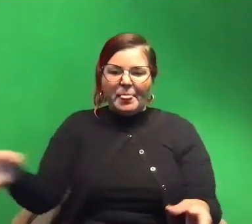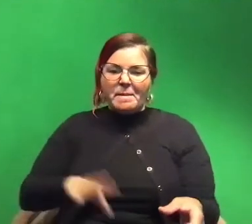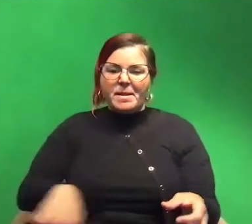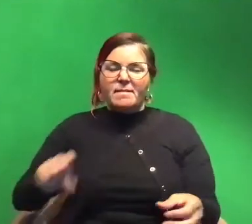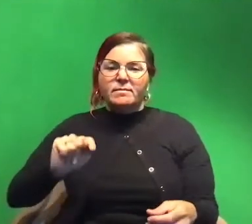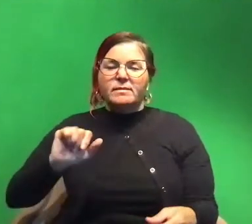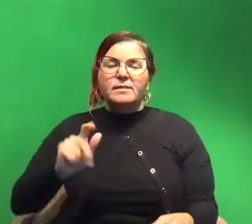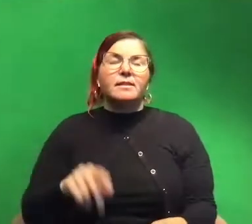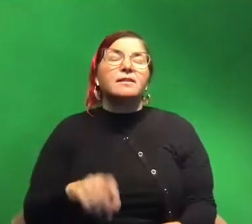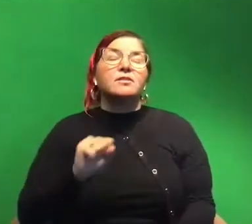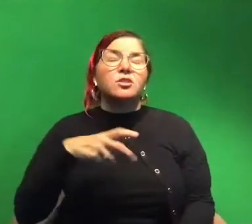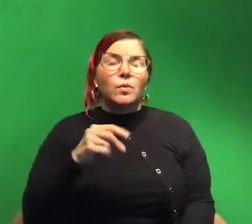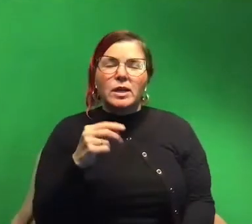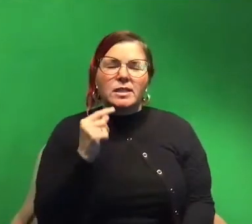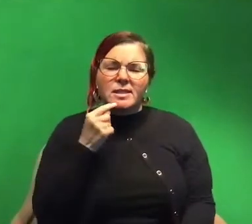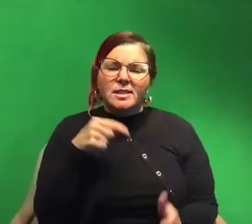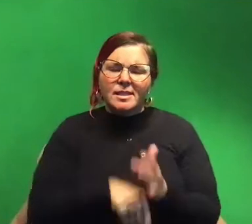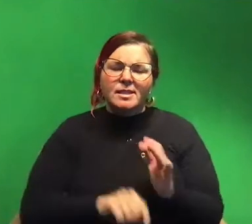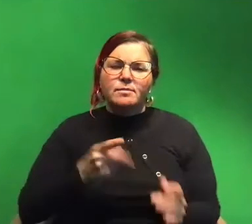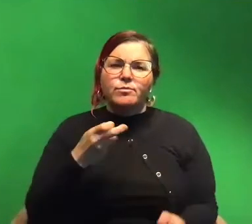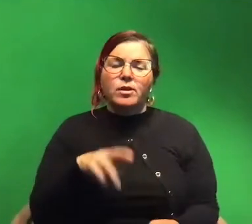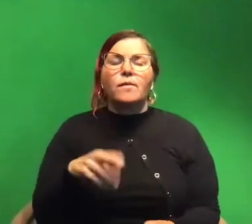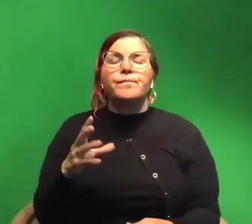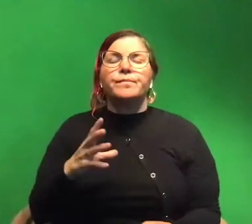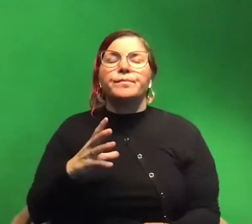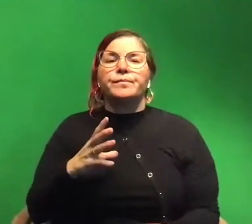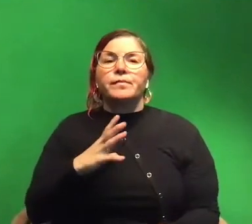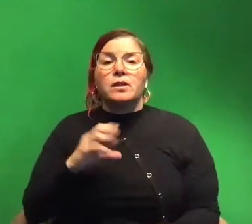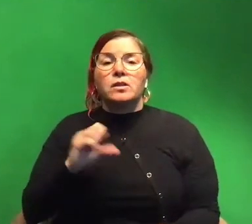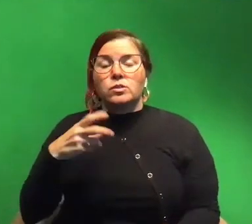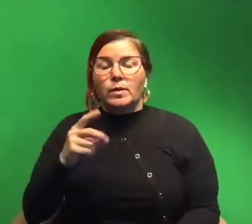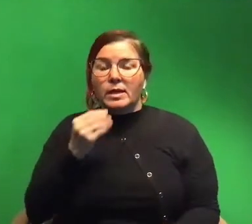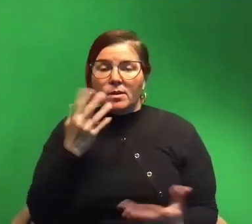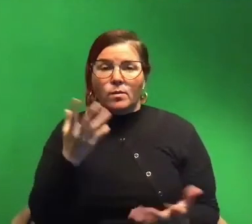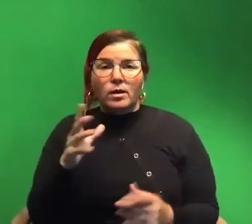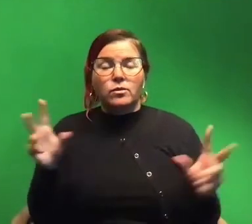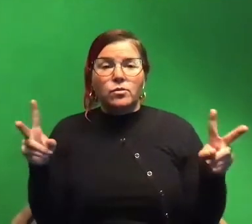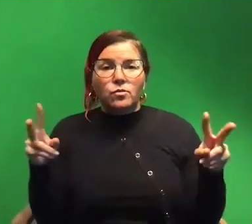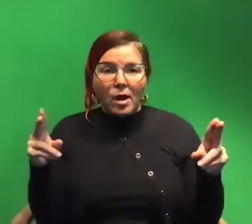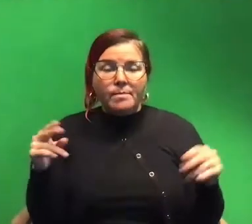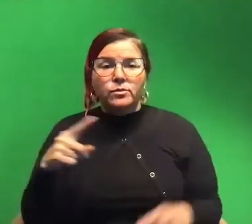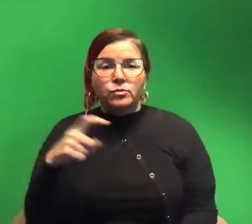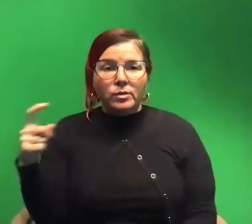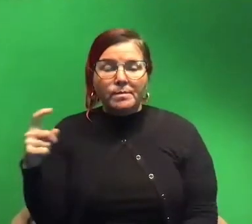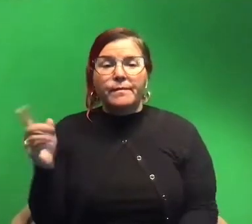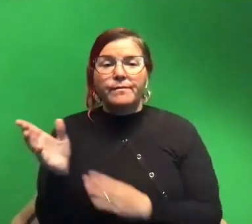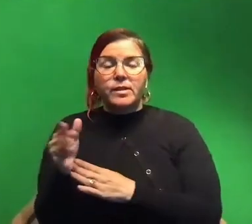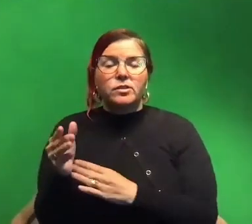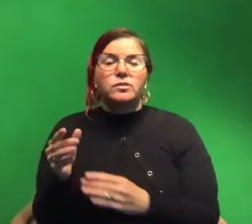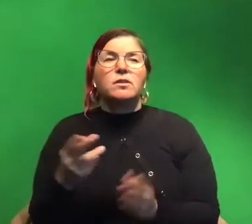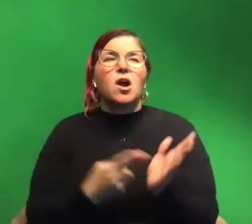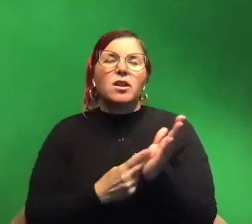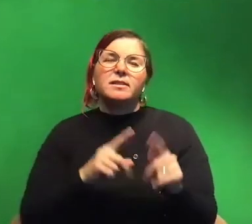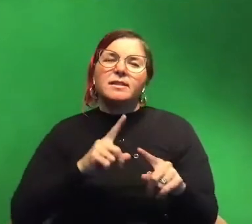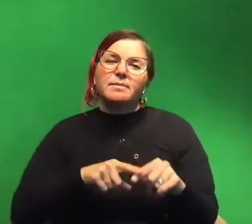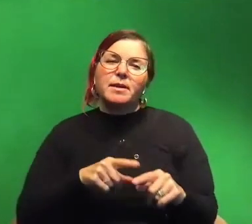intense predators one of the other question is what do squid eat so okay uh crabs shrimp fish it honestly depends on the